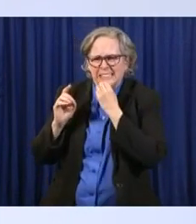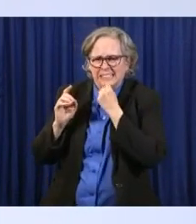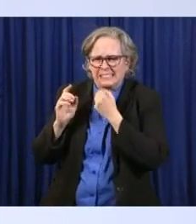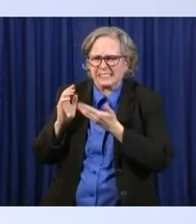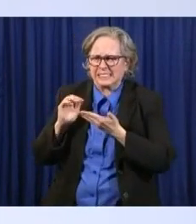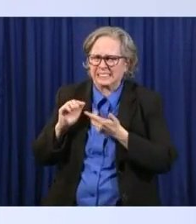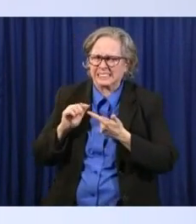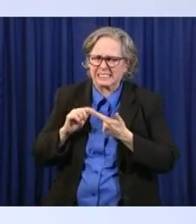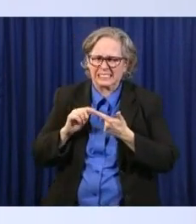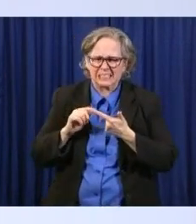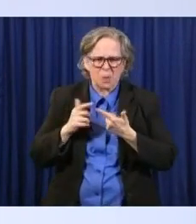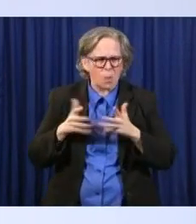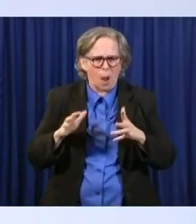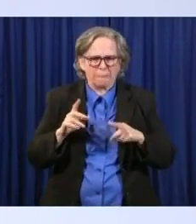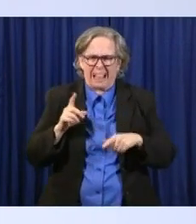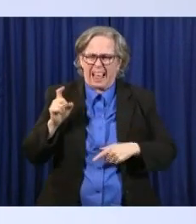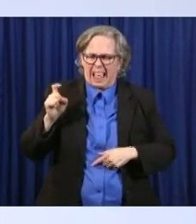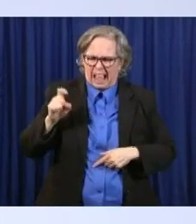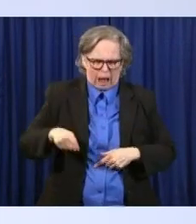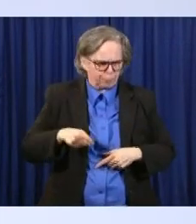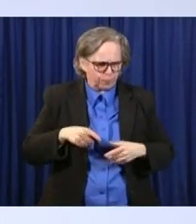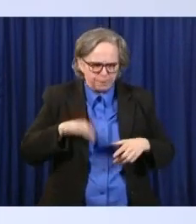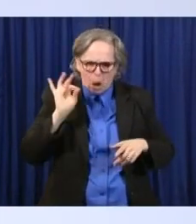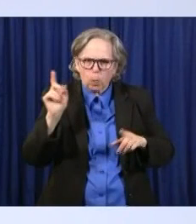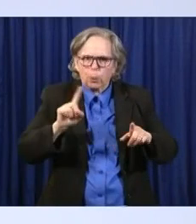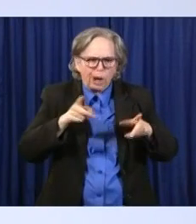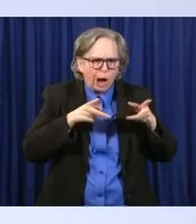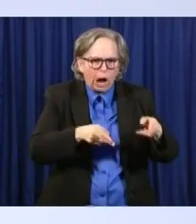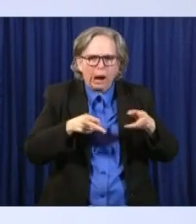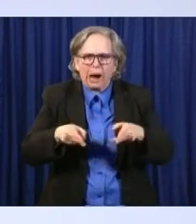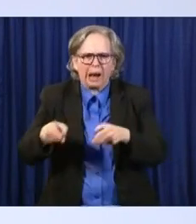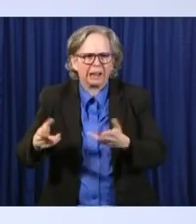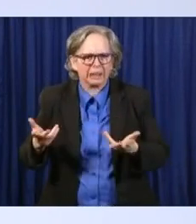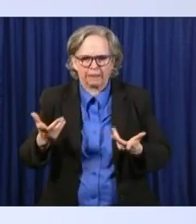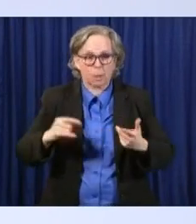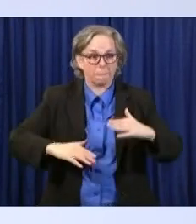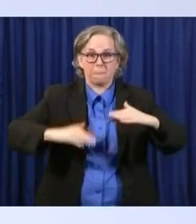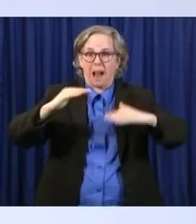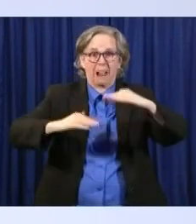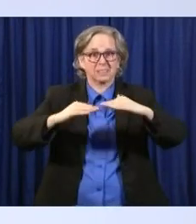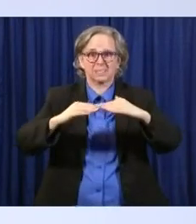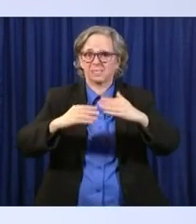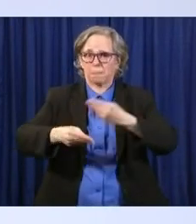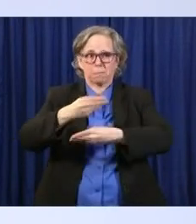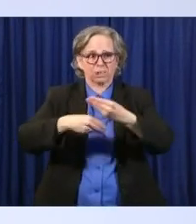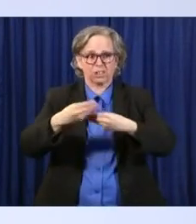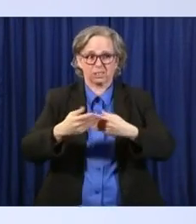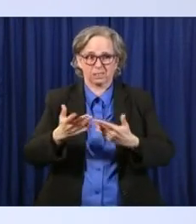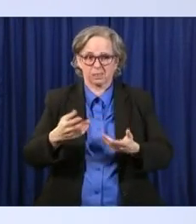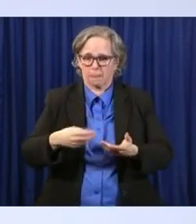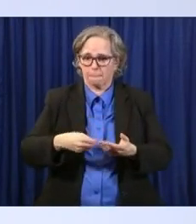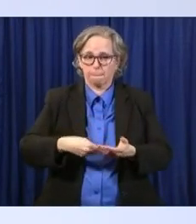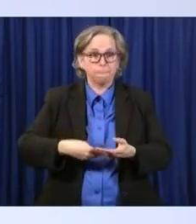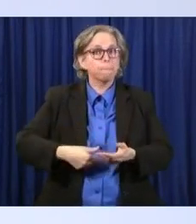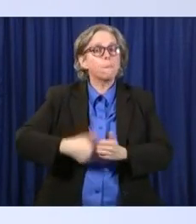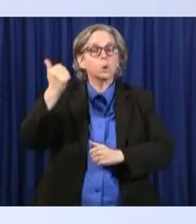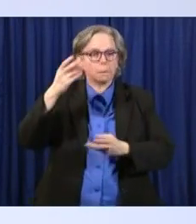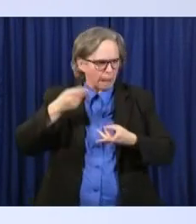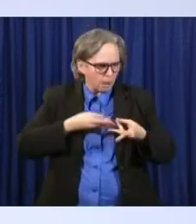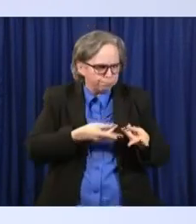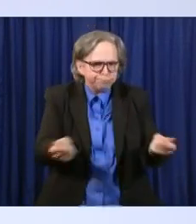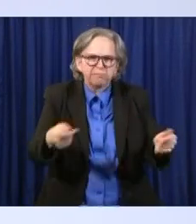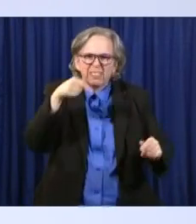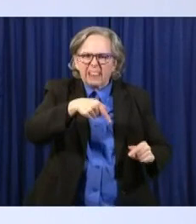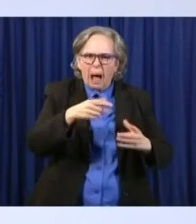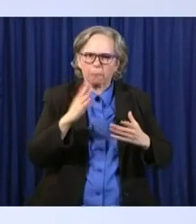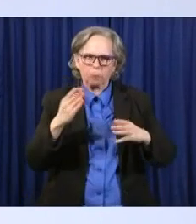it's because the state has to balance its budget, and that's where all the money is. The green piece of the pie and the blue piece